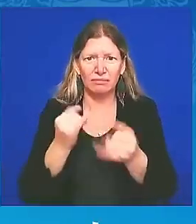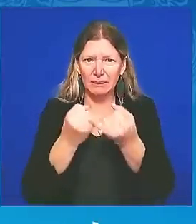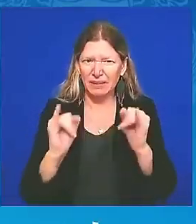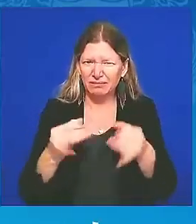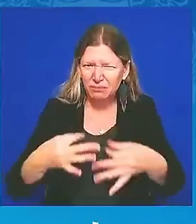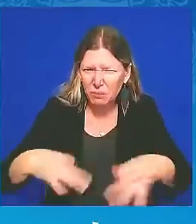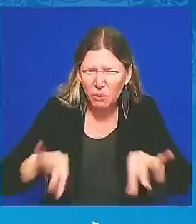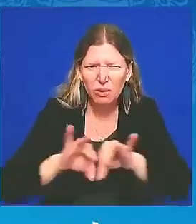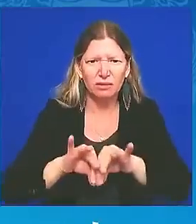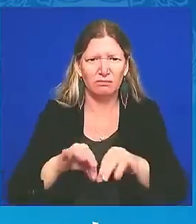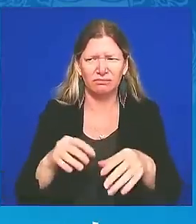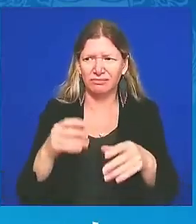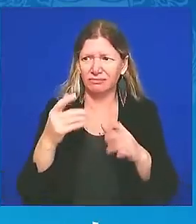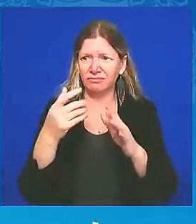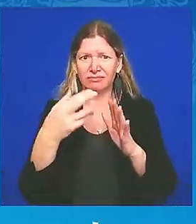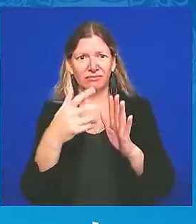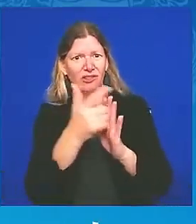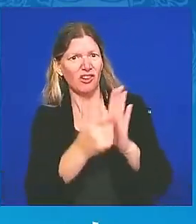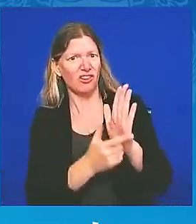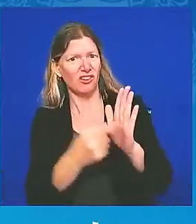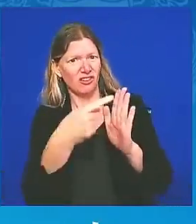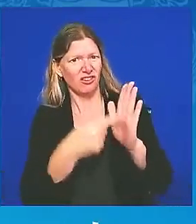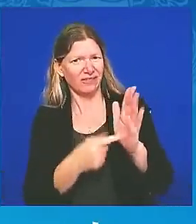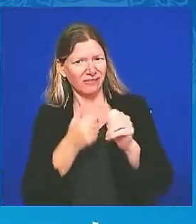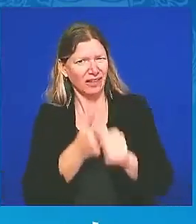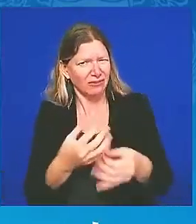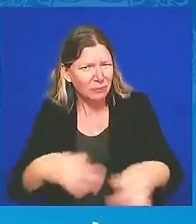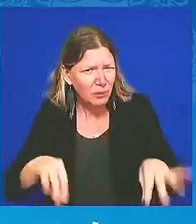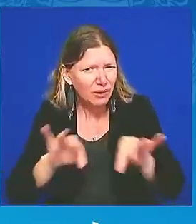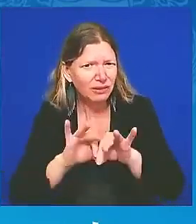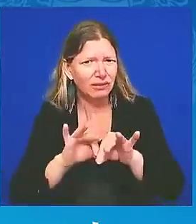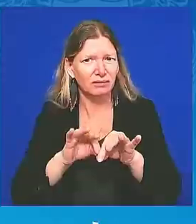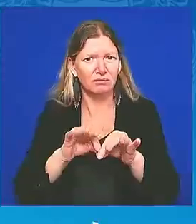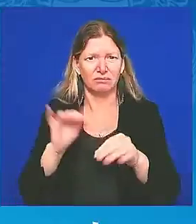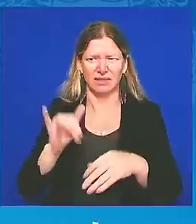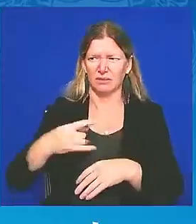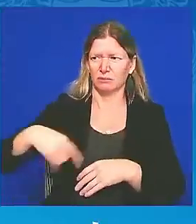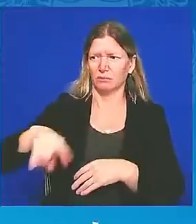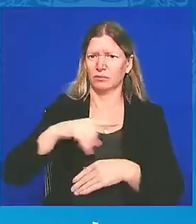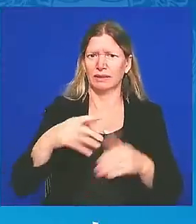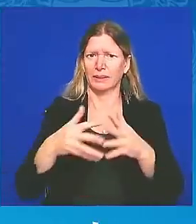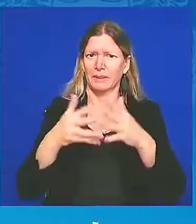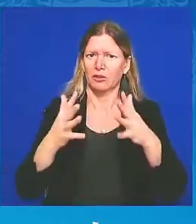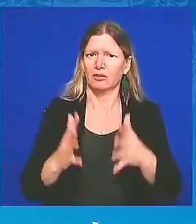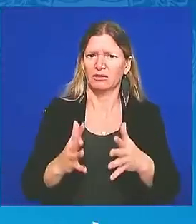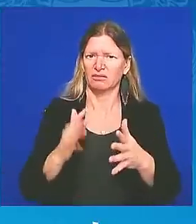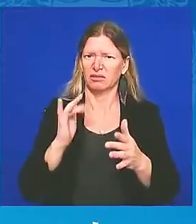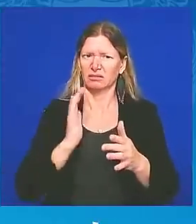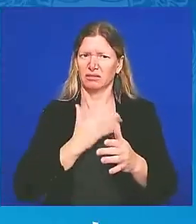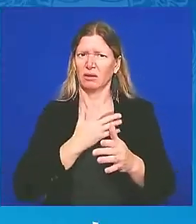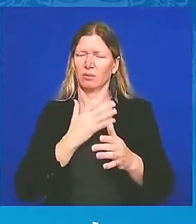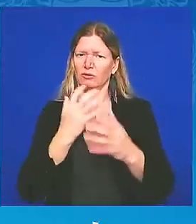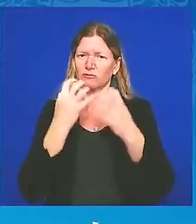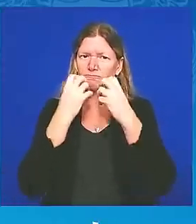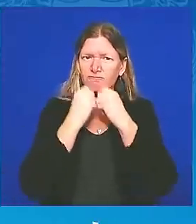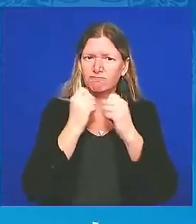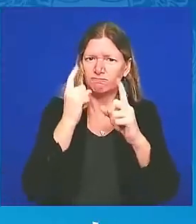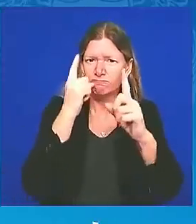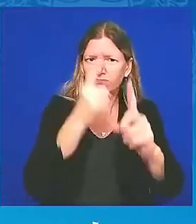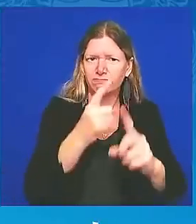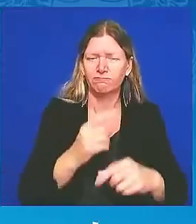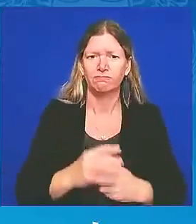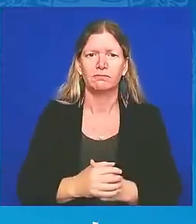Americans. And some of the most important moments in our history have come when we stood up